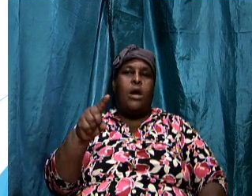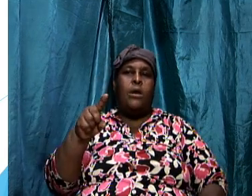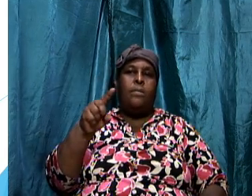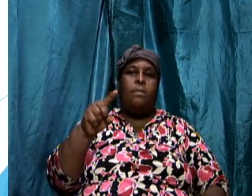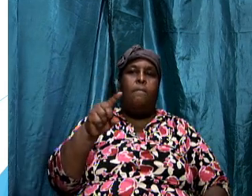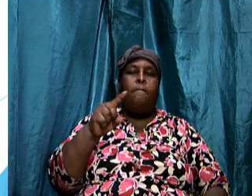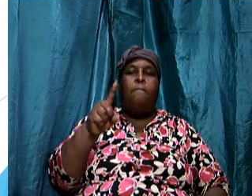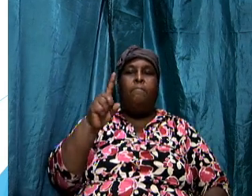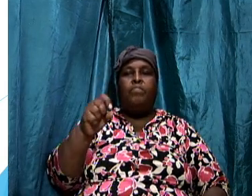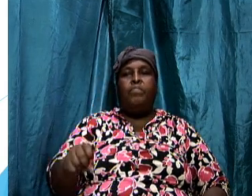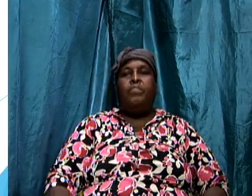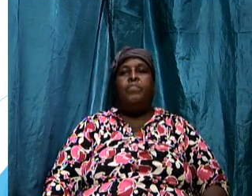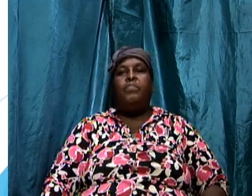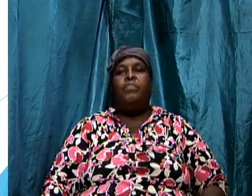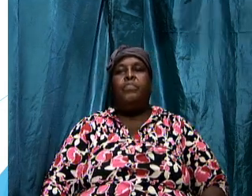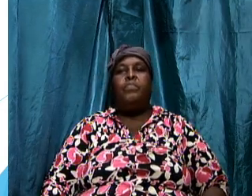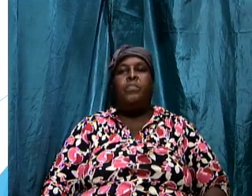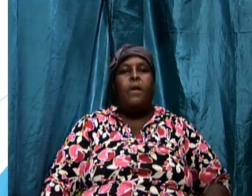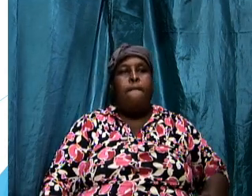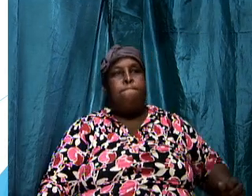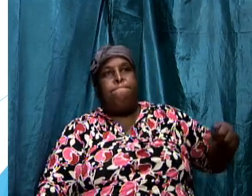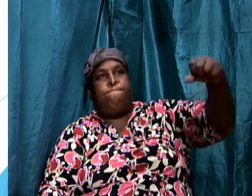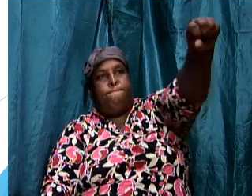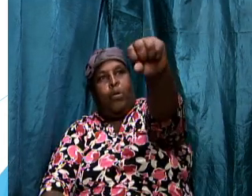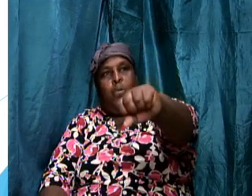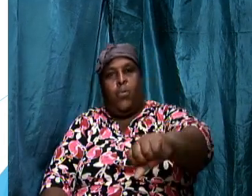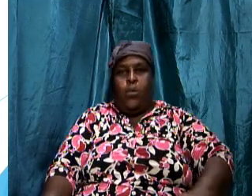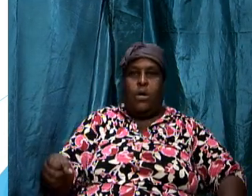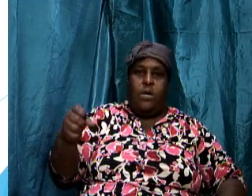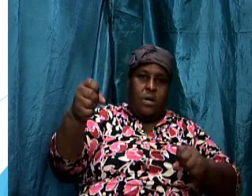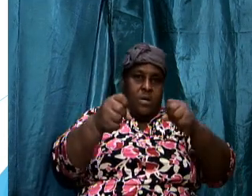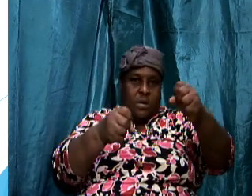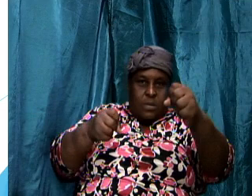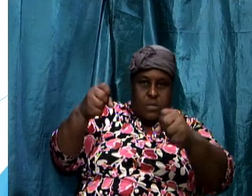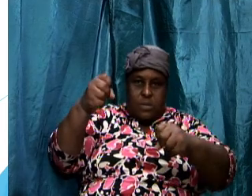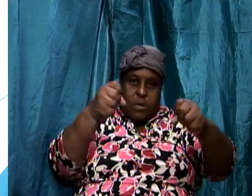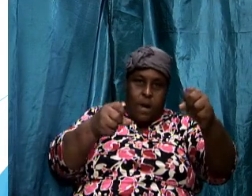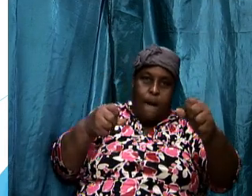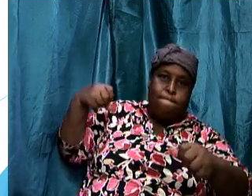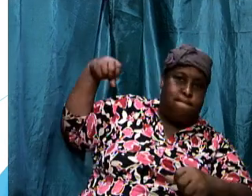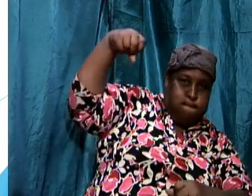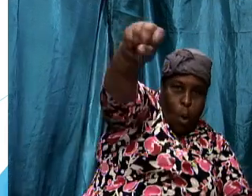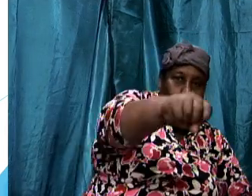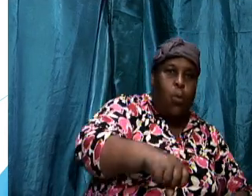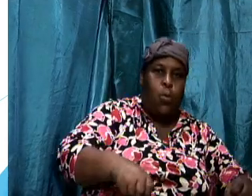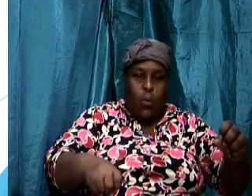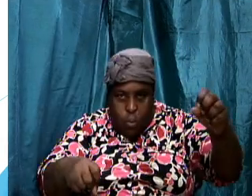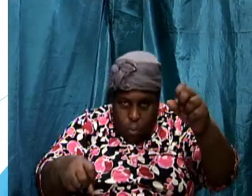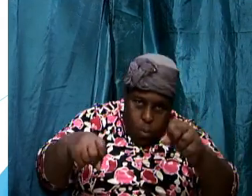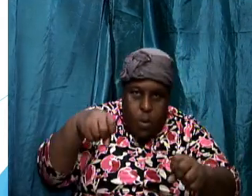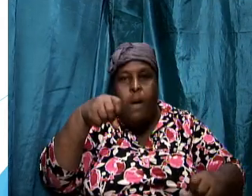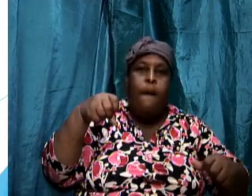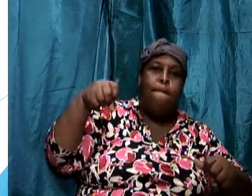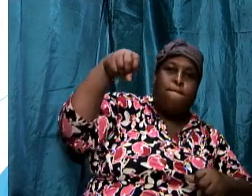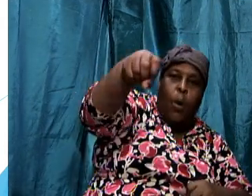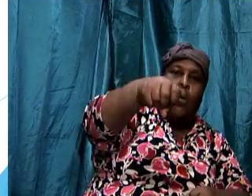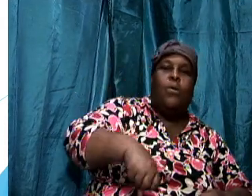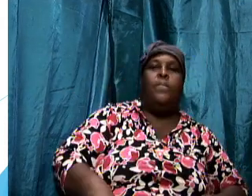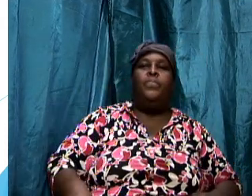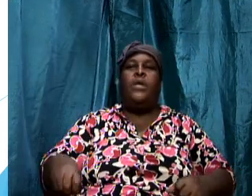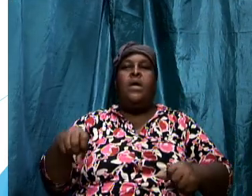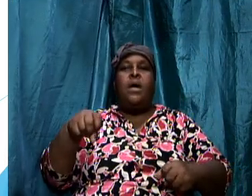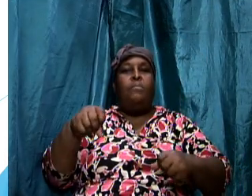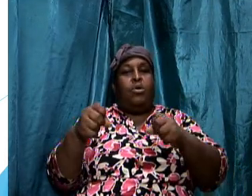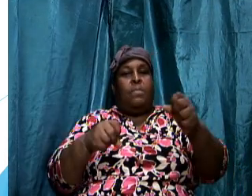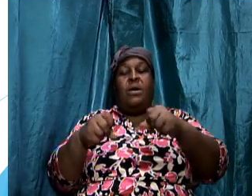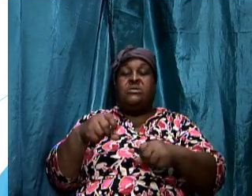is called boxing you and i know boxing but the boxing that took place back